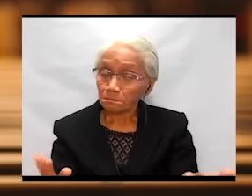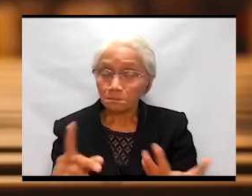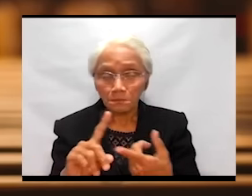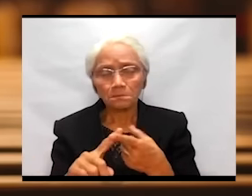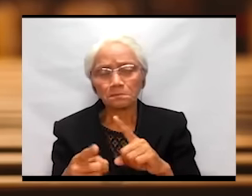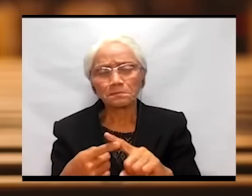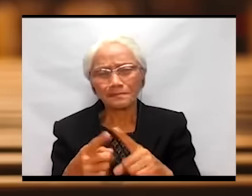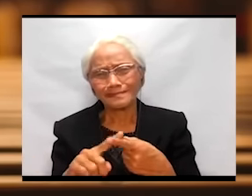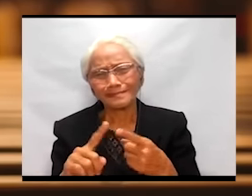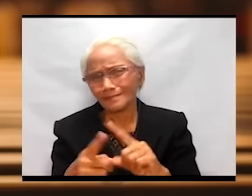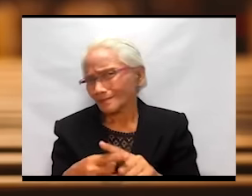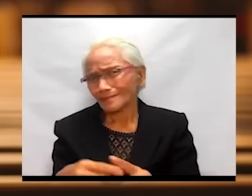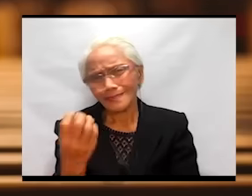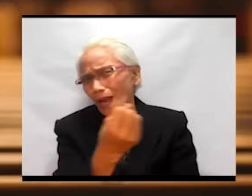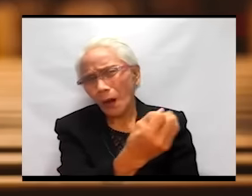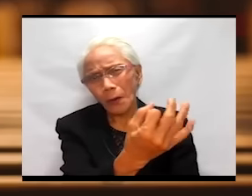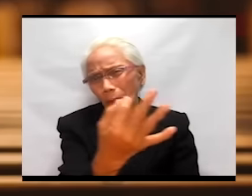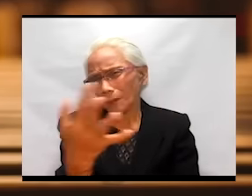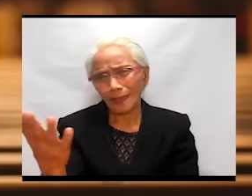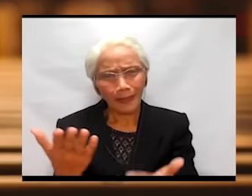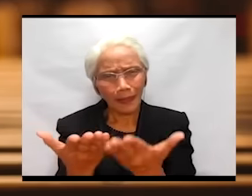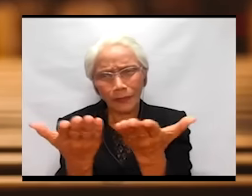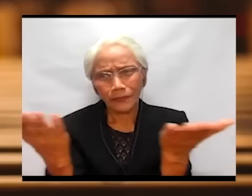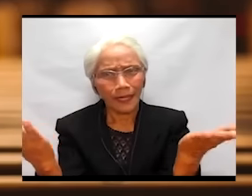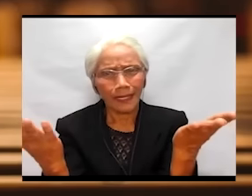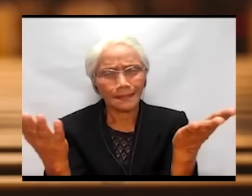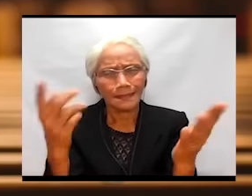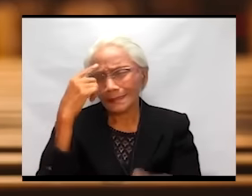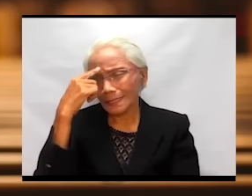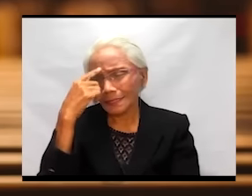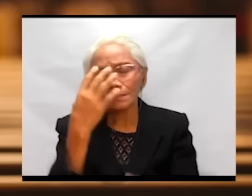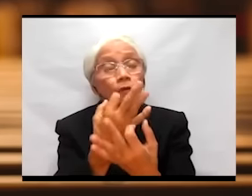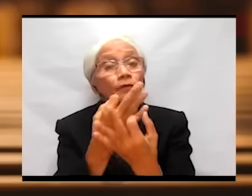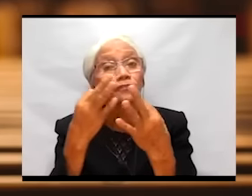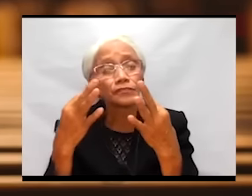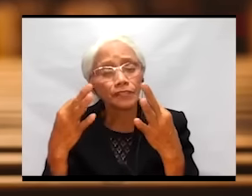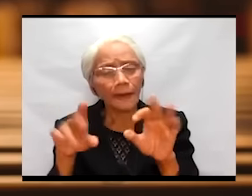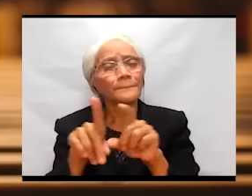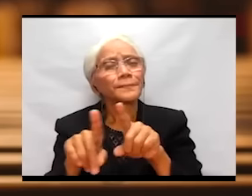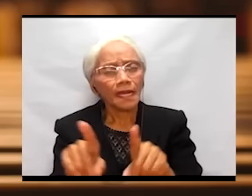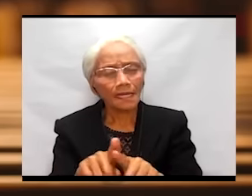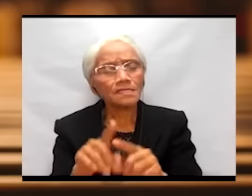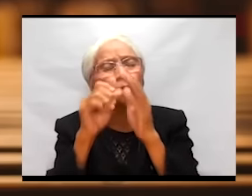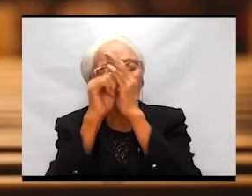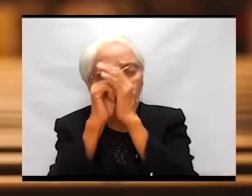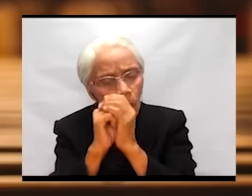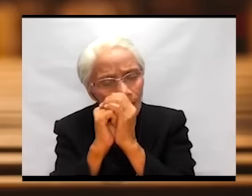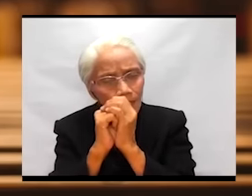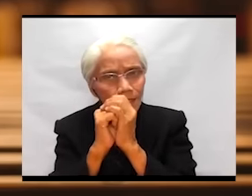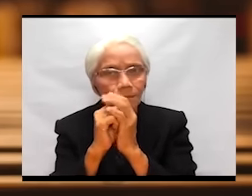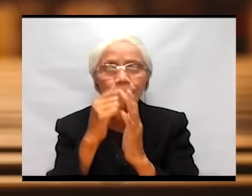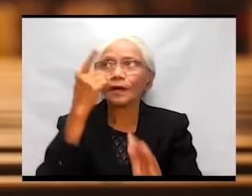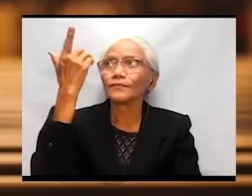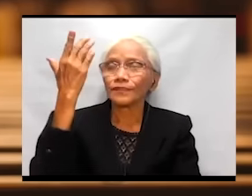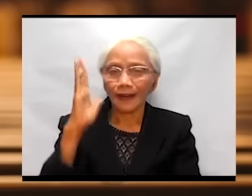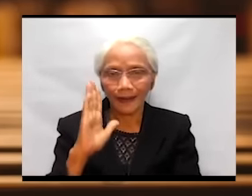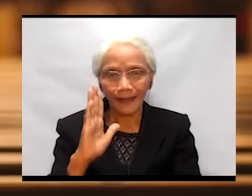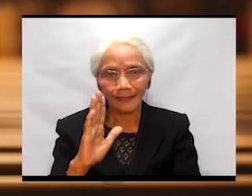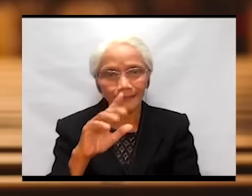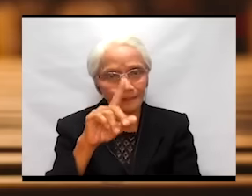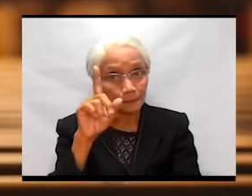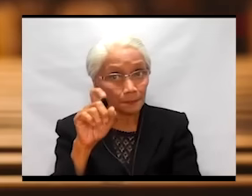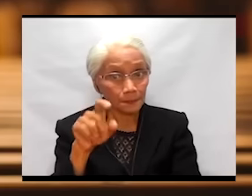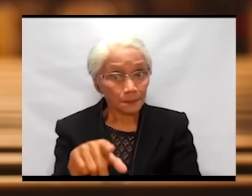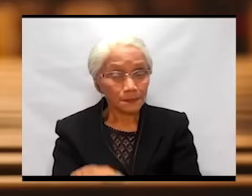of freedom as worship of God? The worship of the true